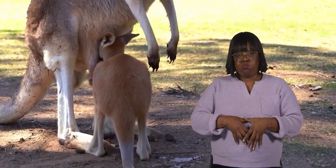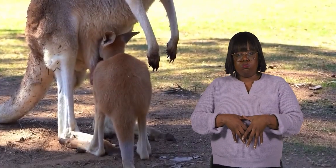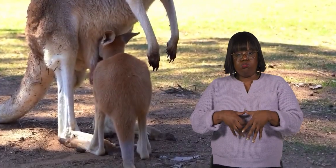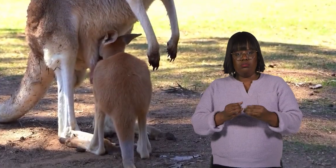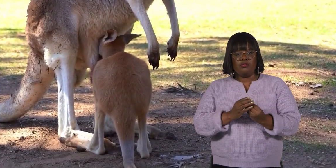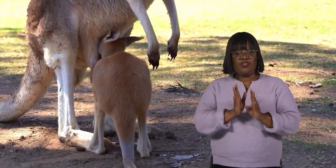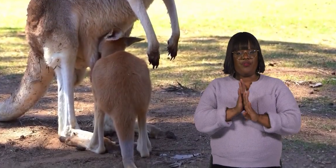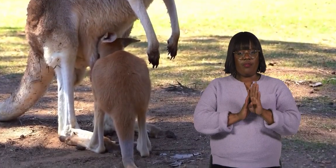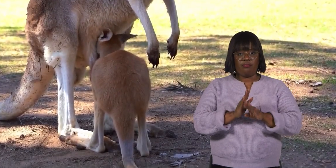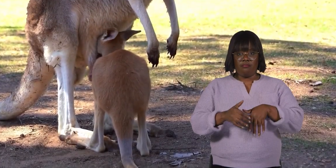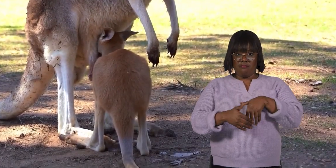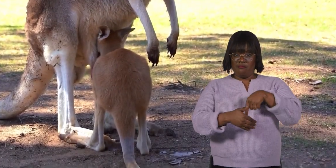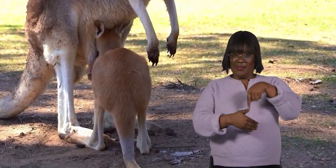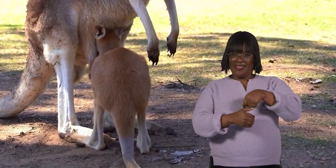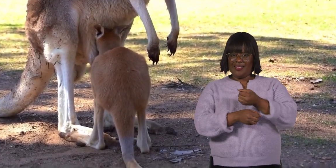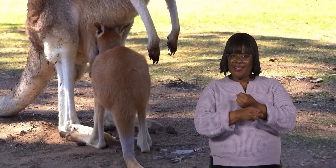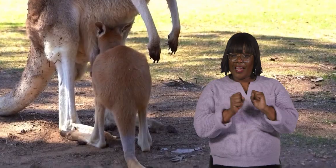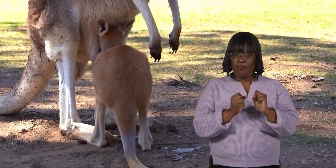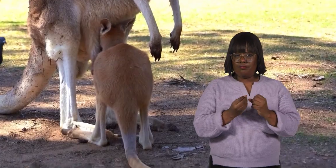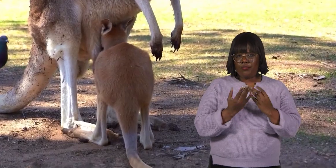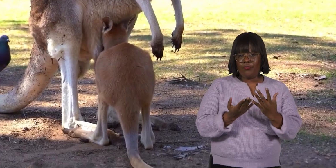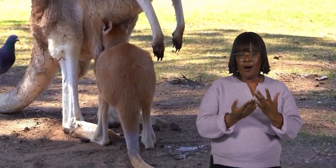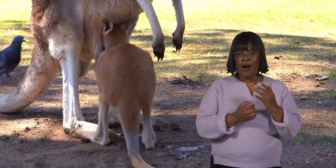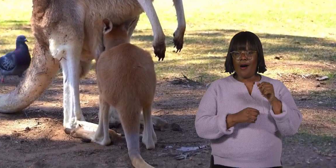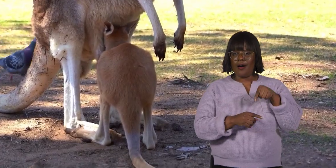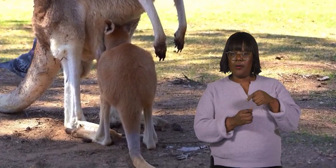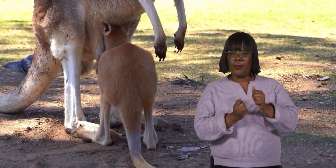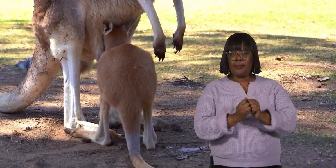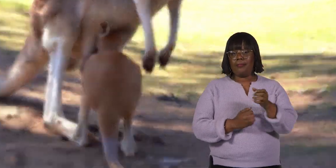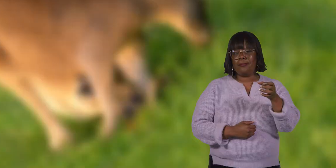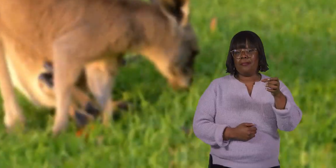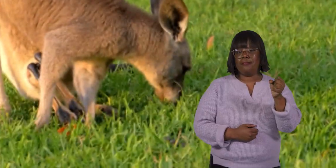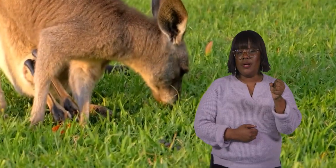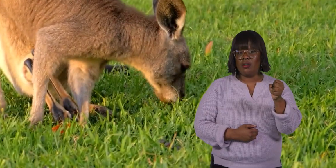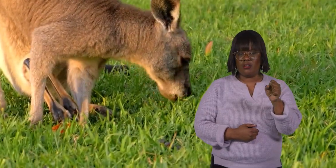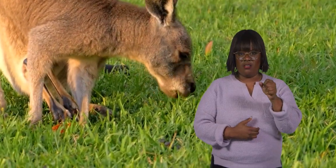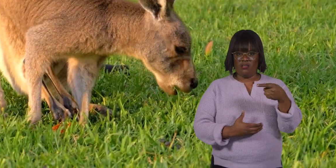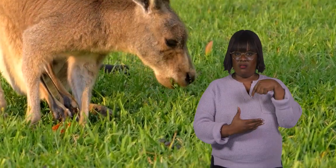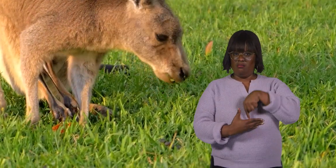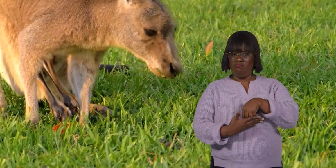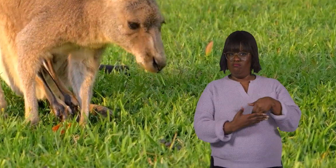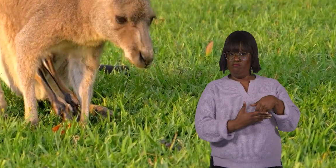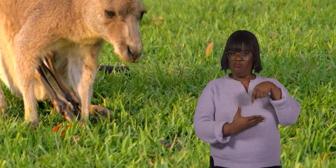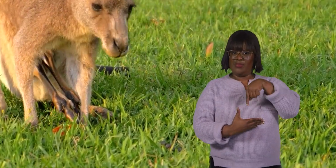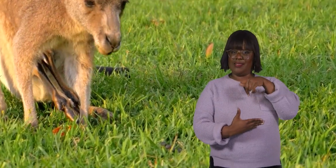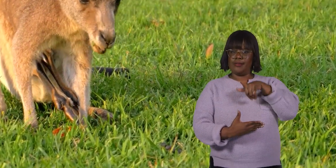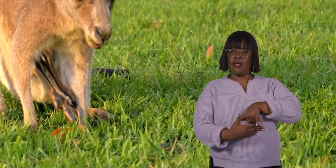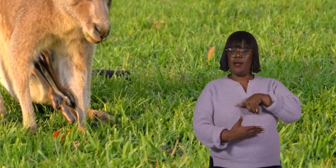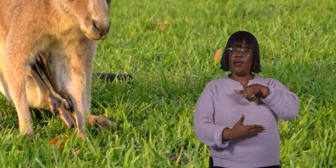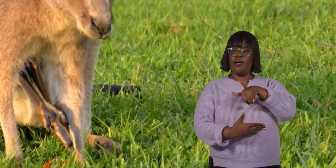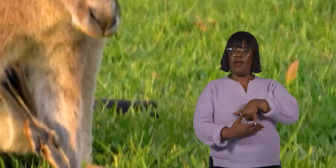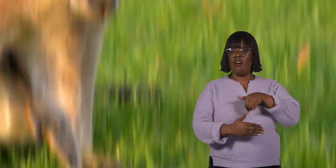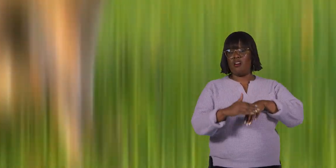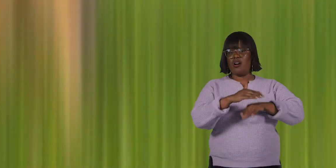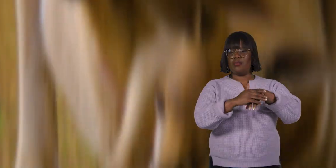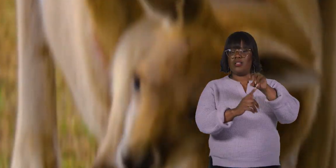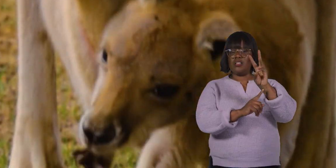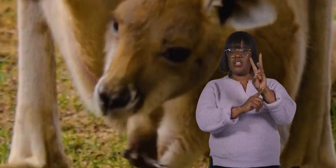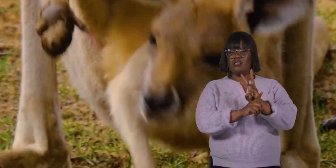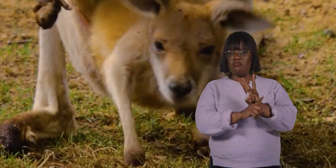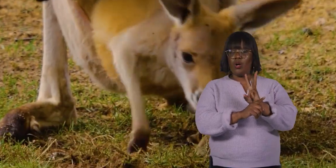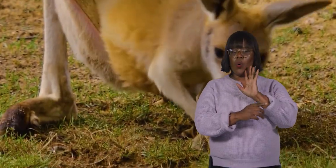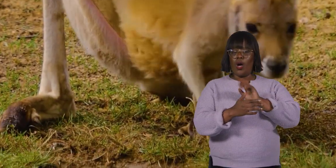The pouch is a safe and warm place that provides the joey with milk. The joey stays in the pouch for about six months,